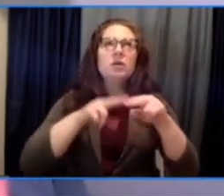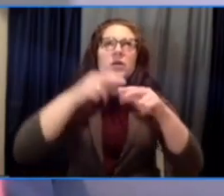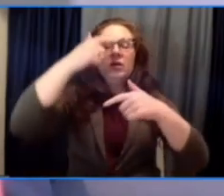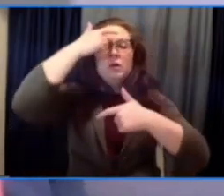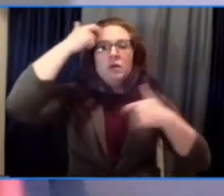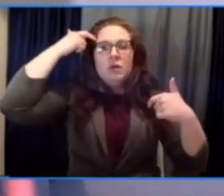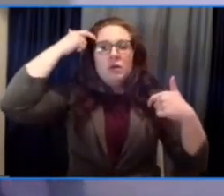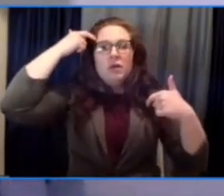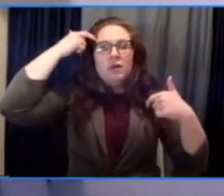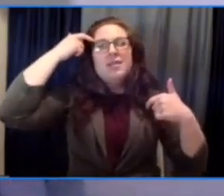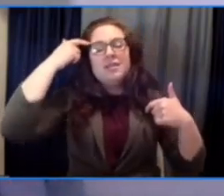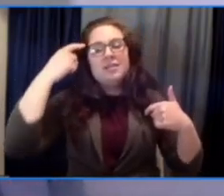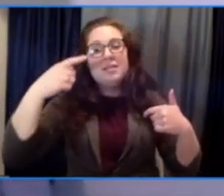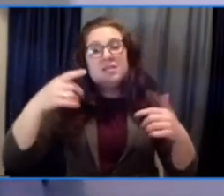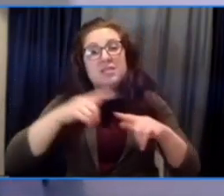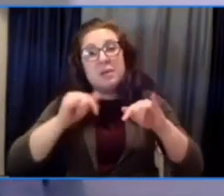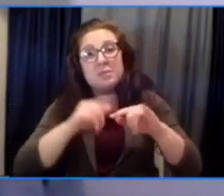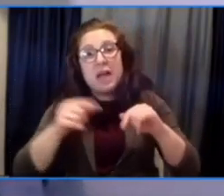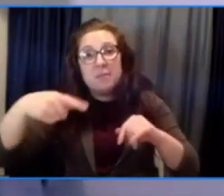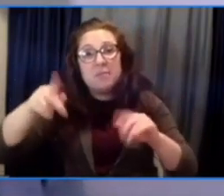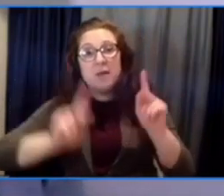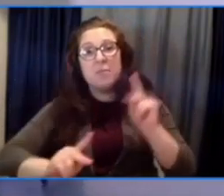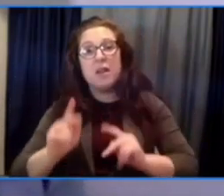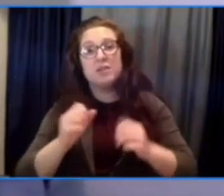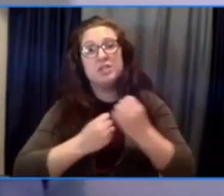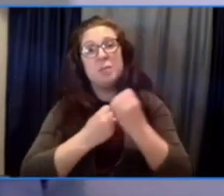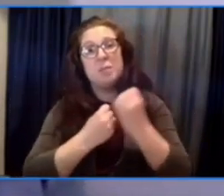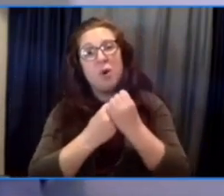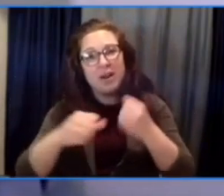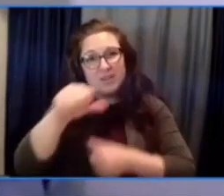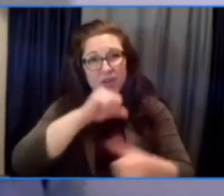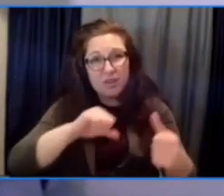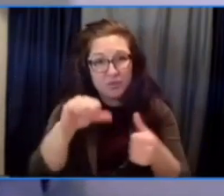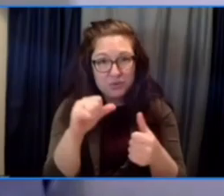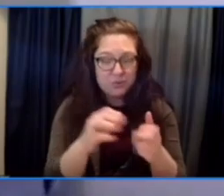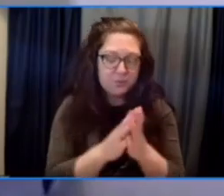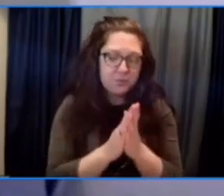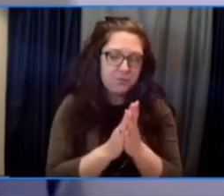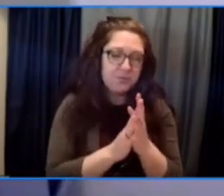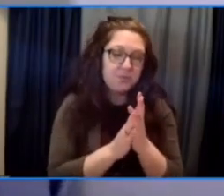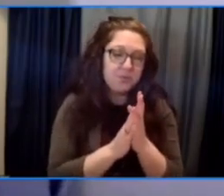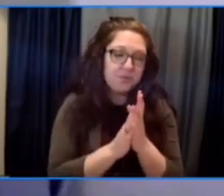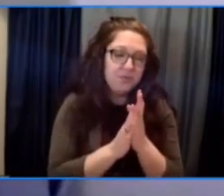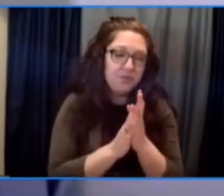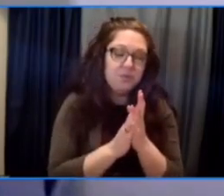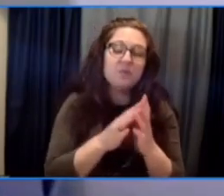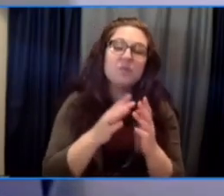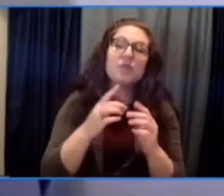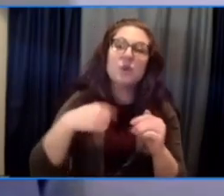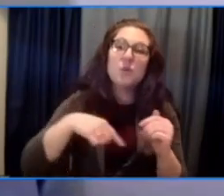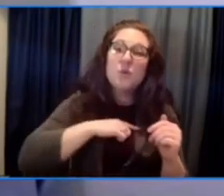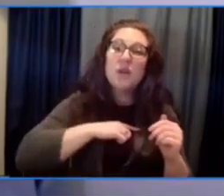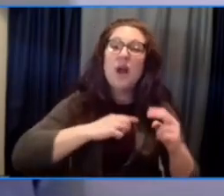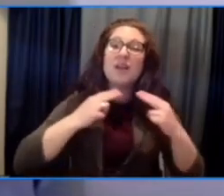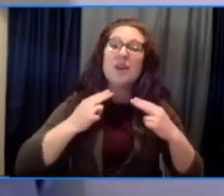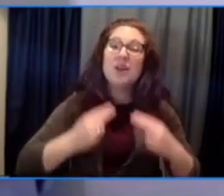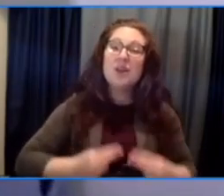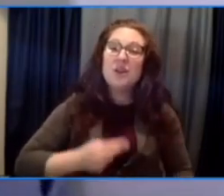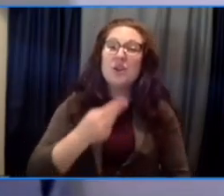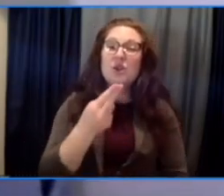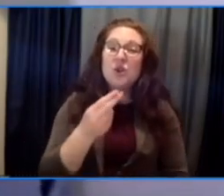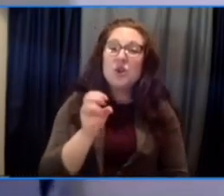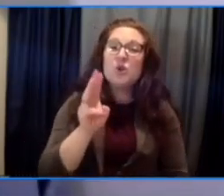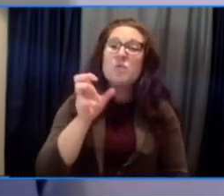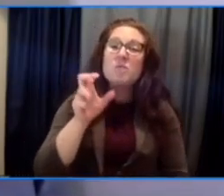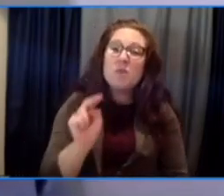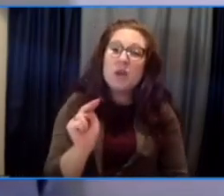And the treatment of all of us to show up in this work as full humans, to make room